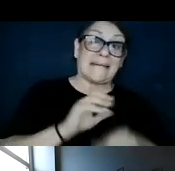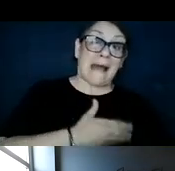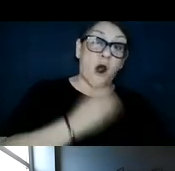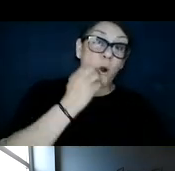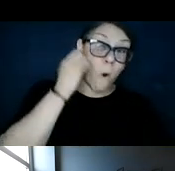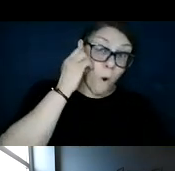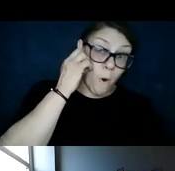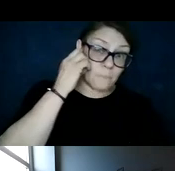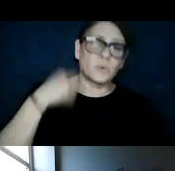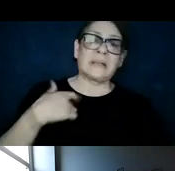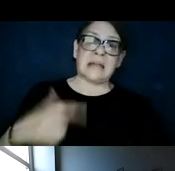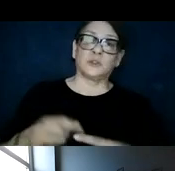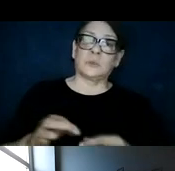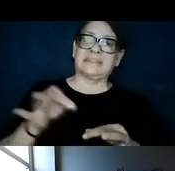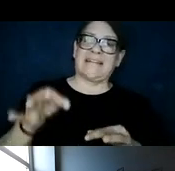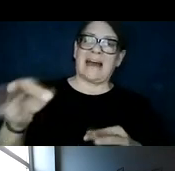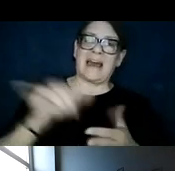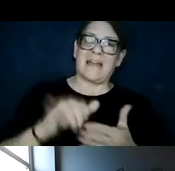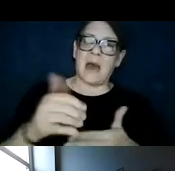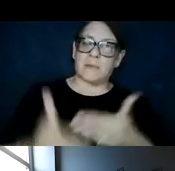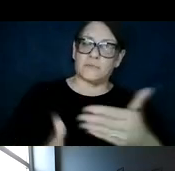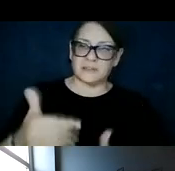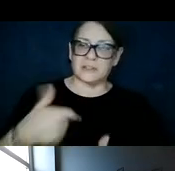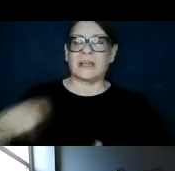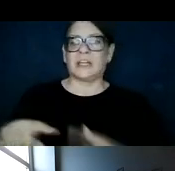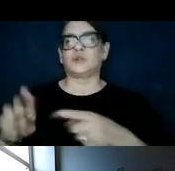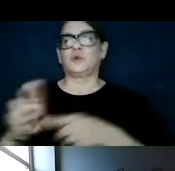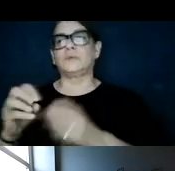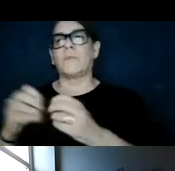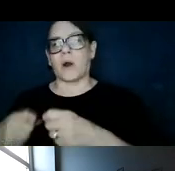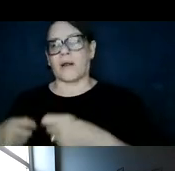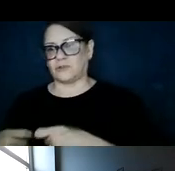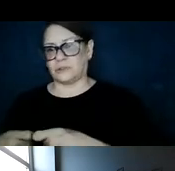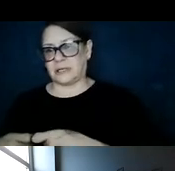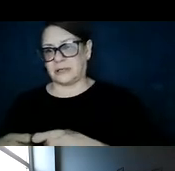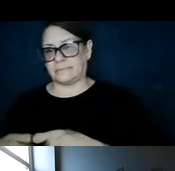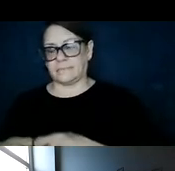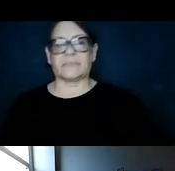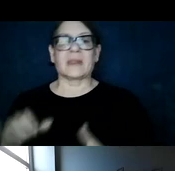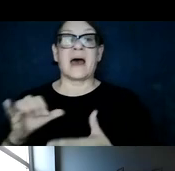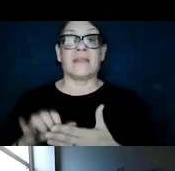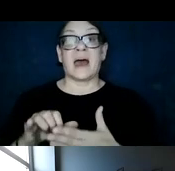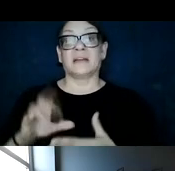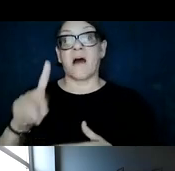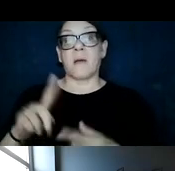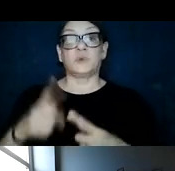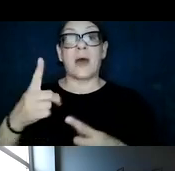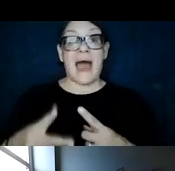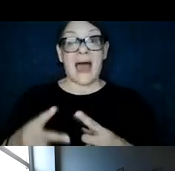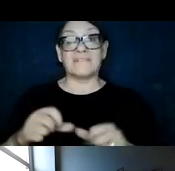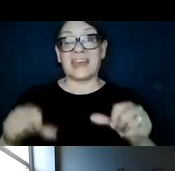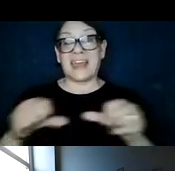we delay that process. We need to use more electricity. And that's up to half the area of New Mexico.